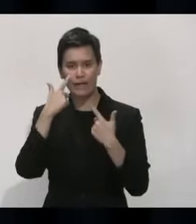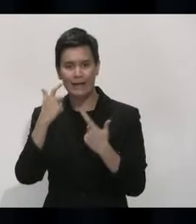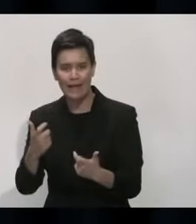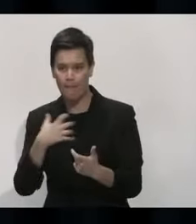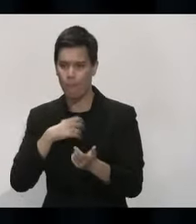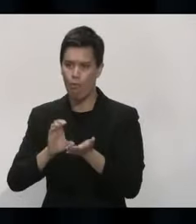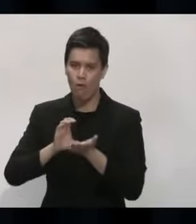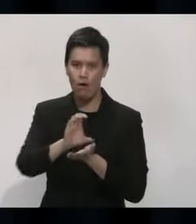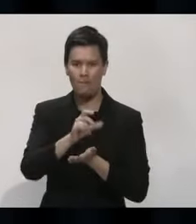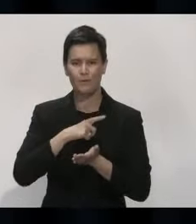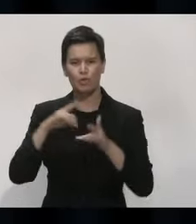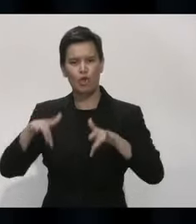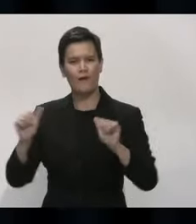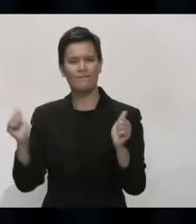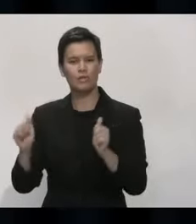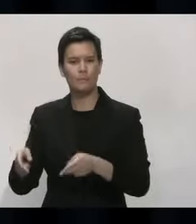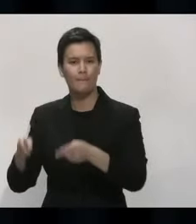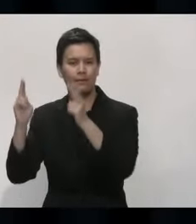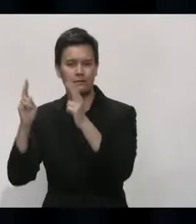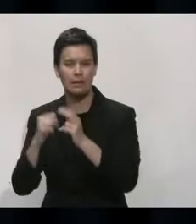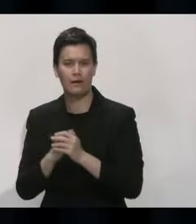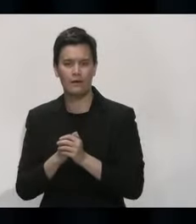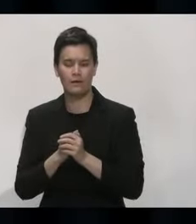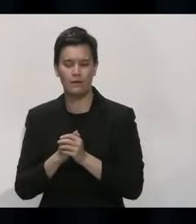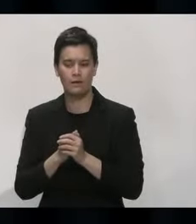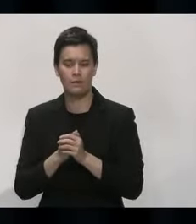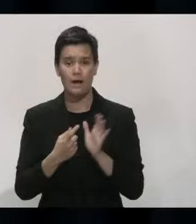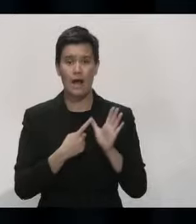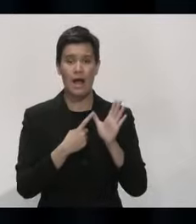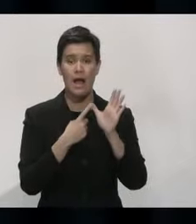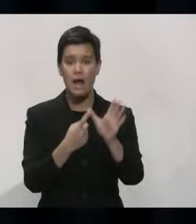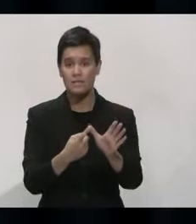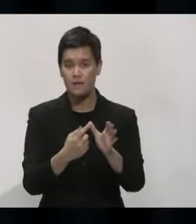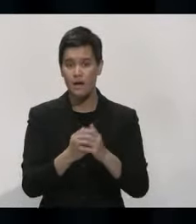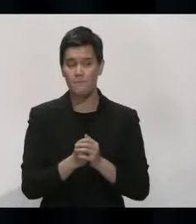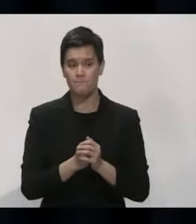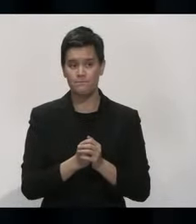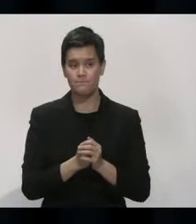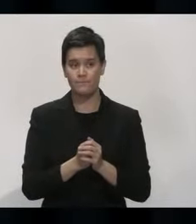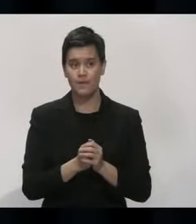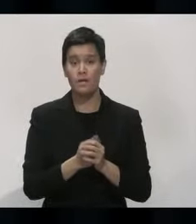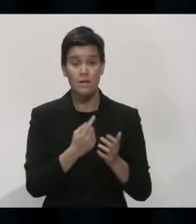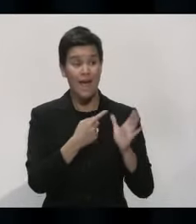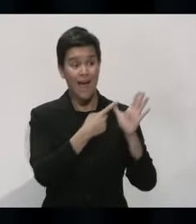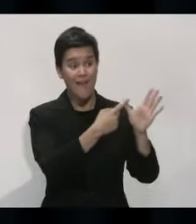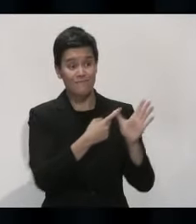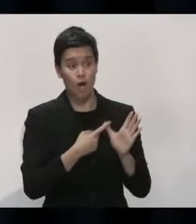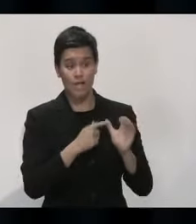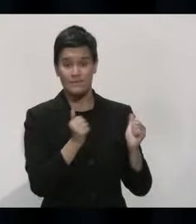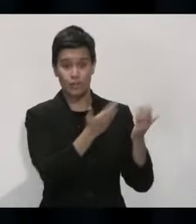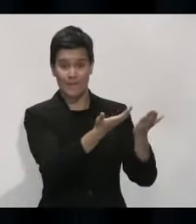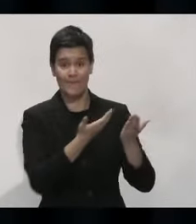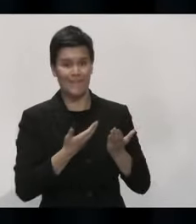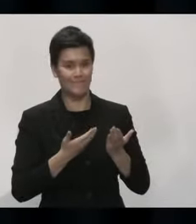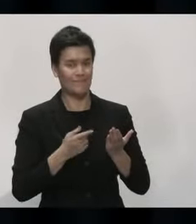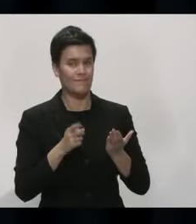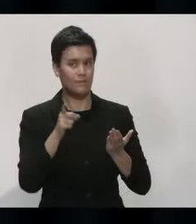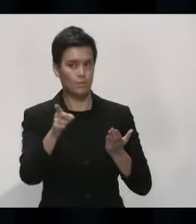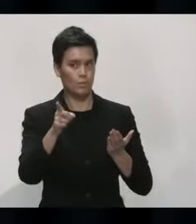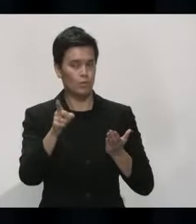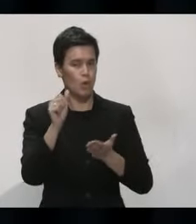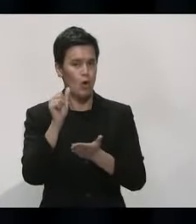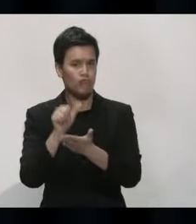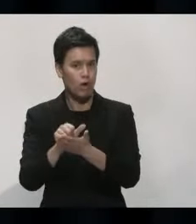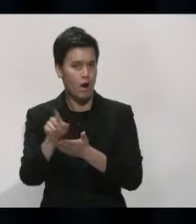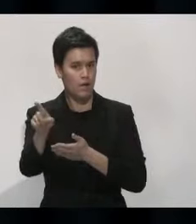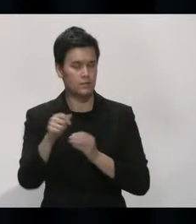on that? No, the advice that we've had from both the Ministry of Health and the Treasury does not support that assertion. And also said that the population